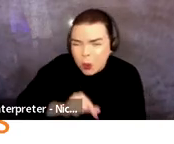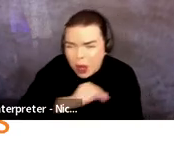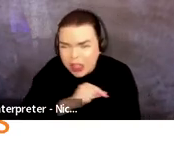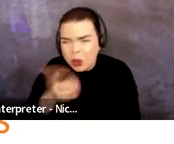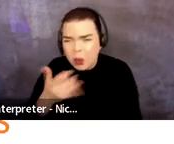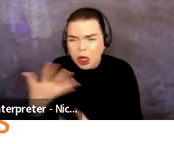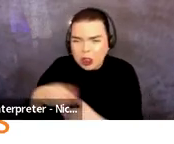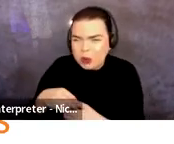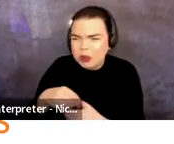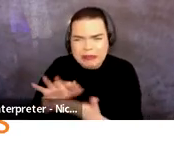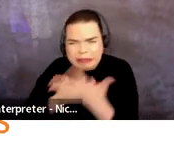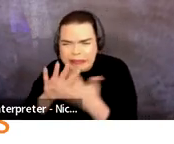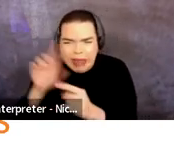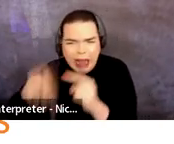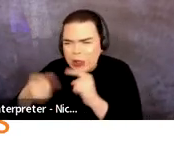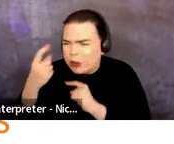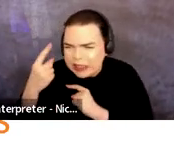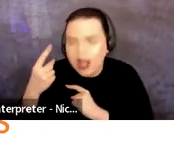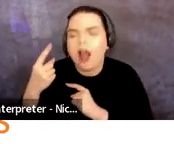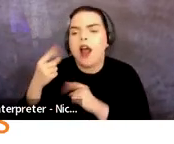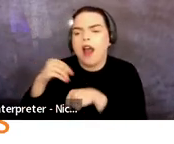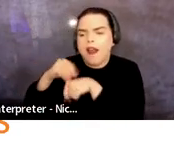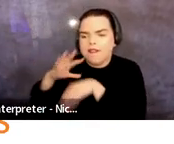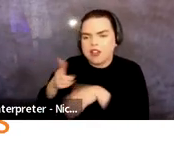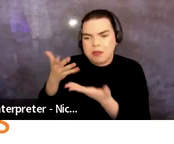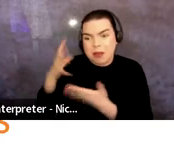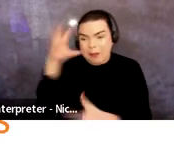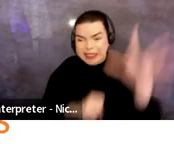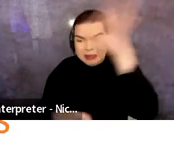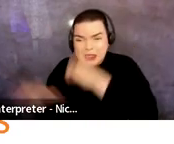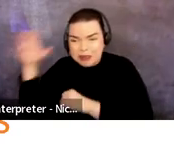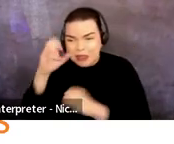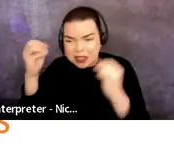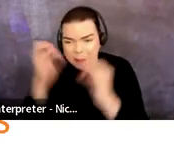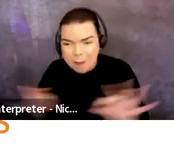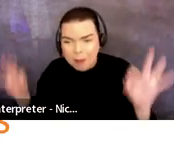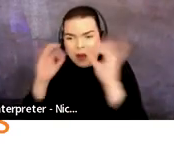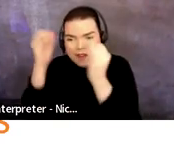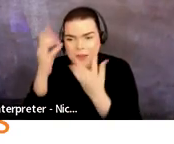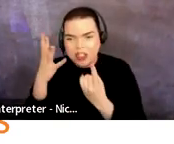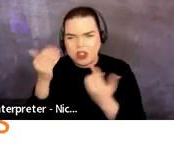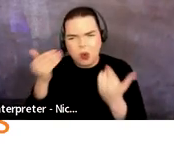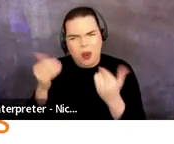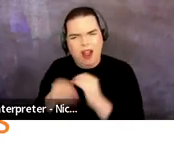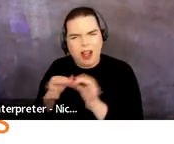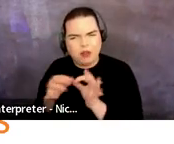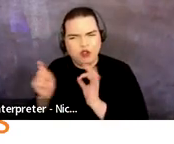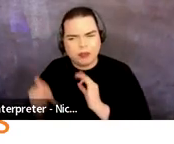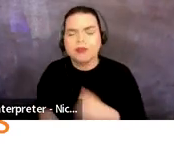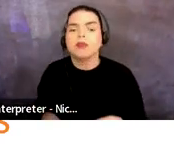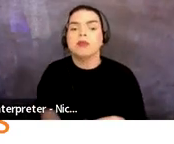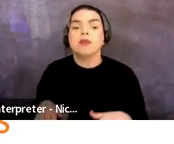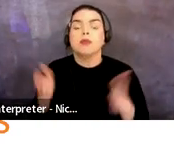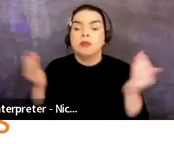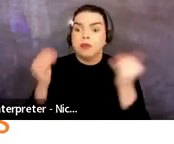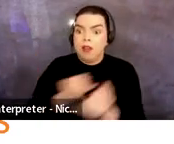unintelligible dialogue, the advisors may miss important details. Lastly, since advisors